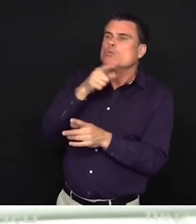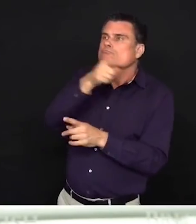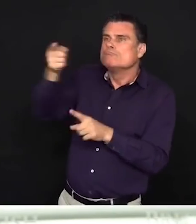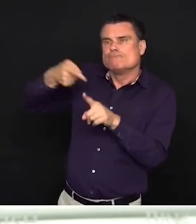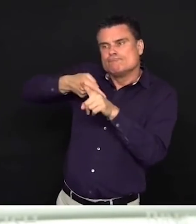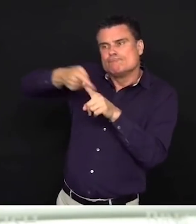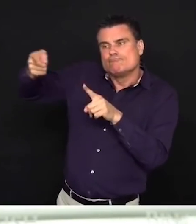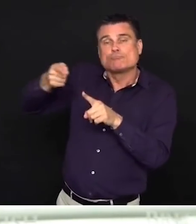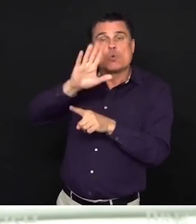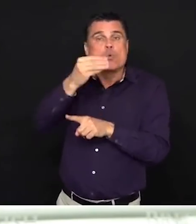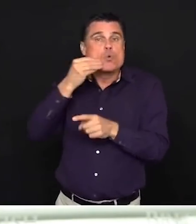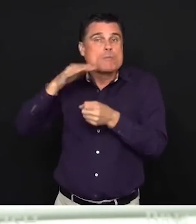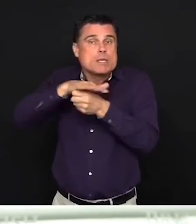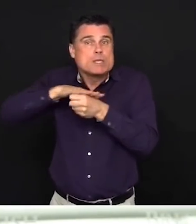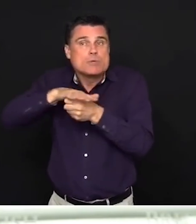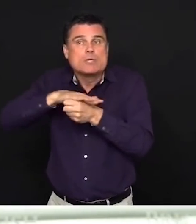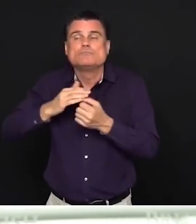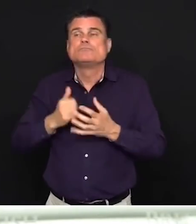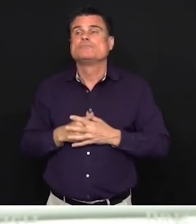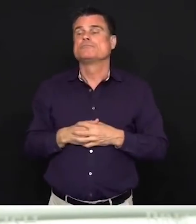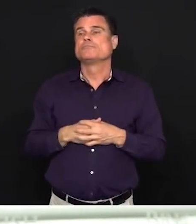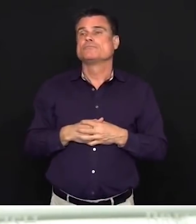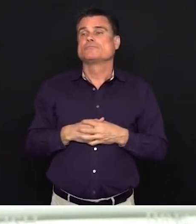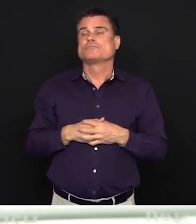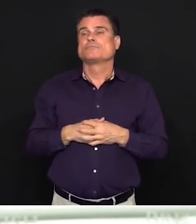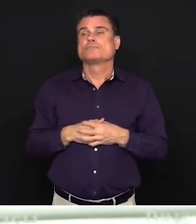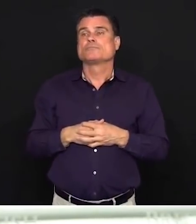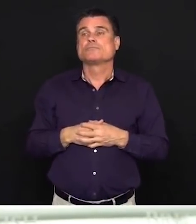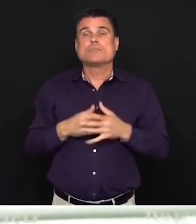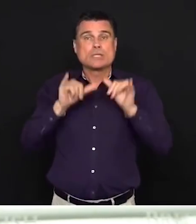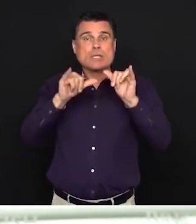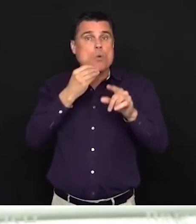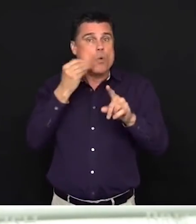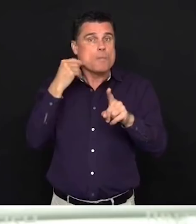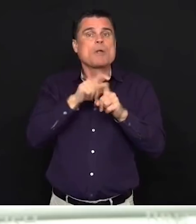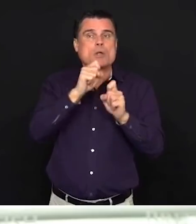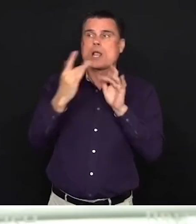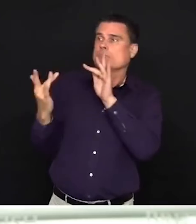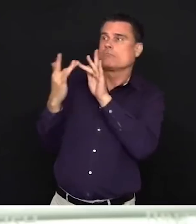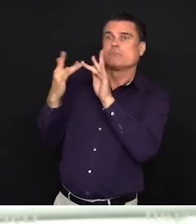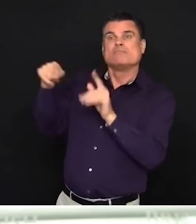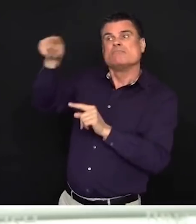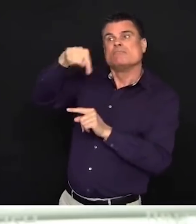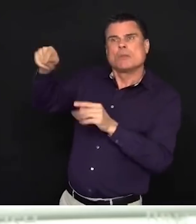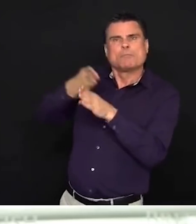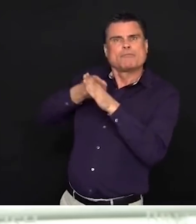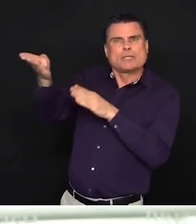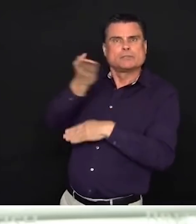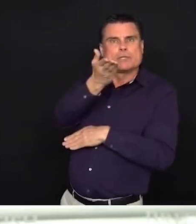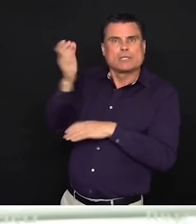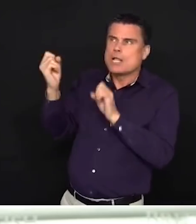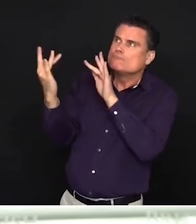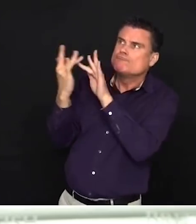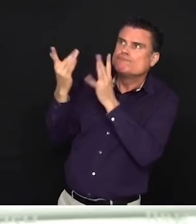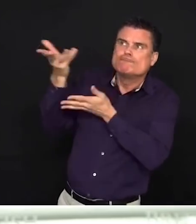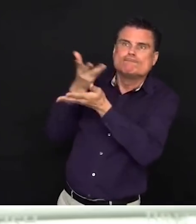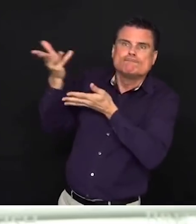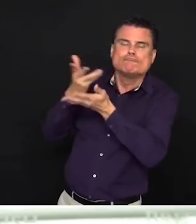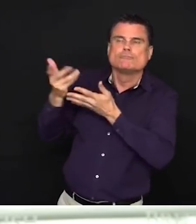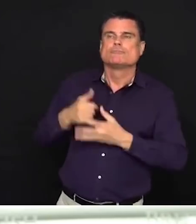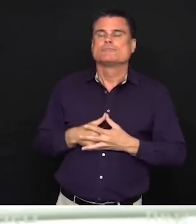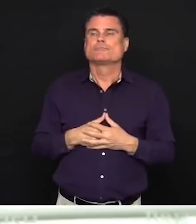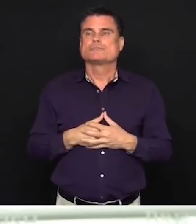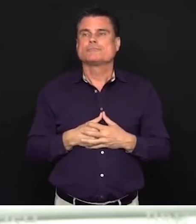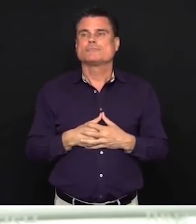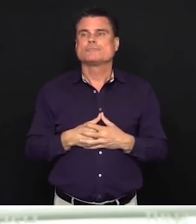virtual clinic so young people and their families can connect to integrated clinically-supervised mental health substance use